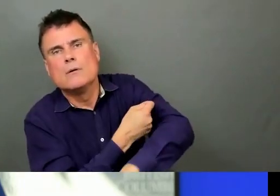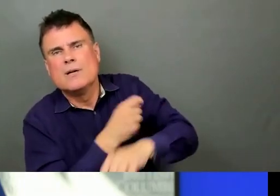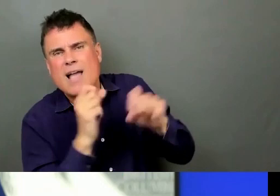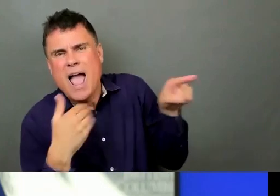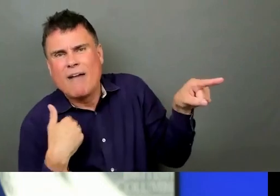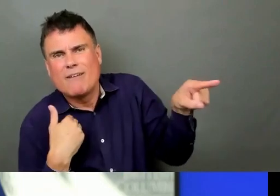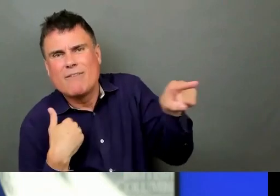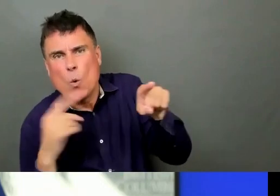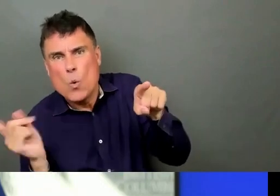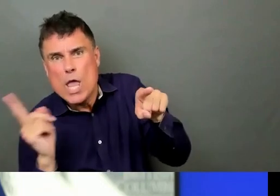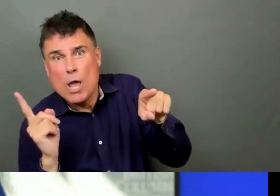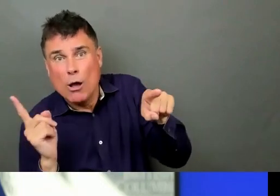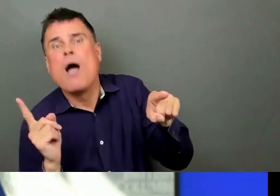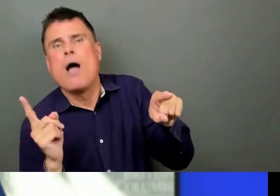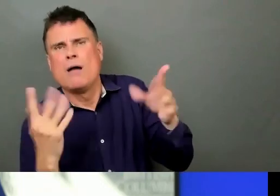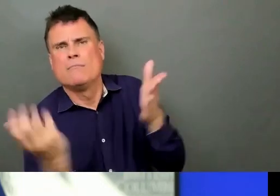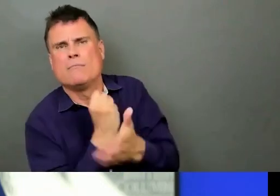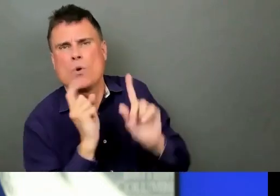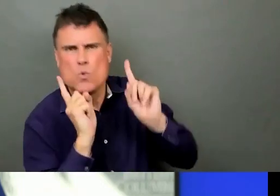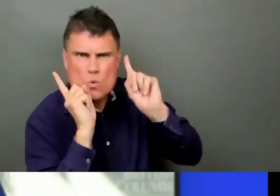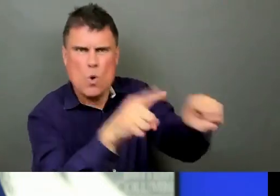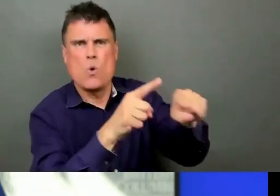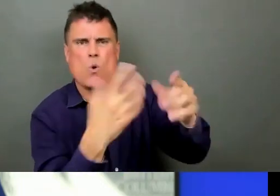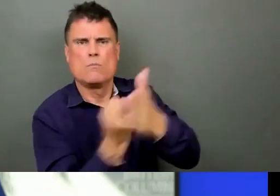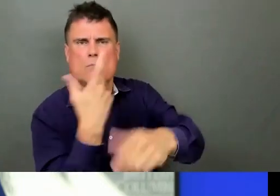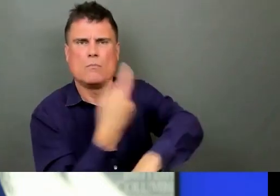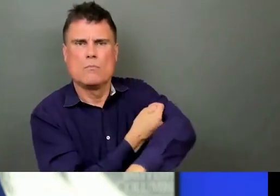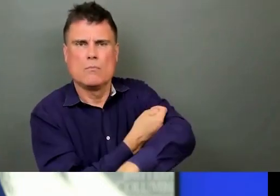keep Vancouver Island safer during this pandemic.